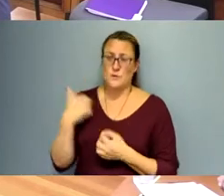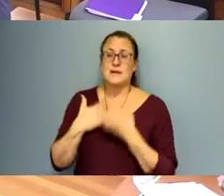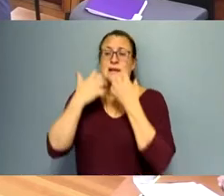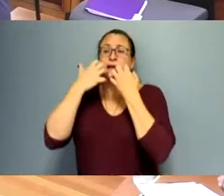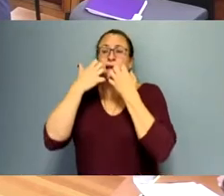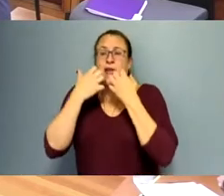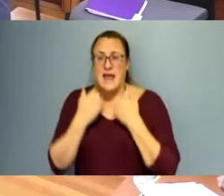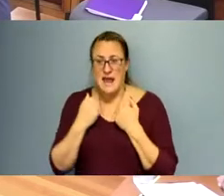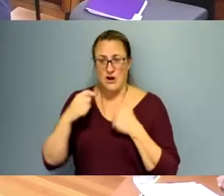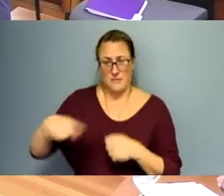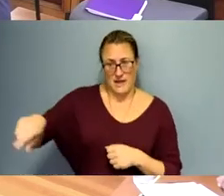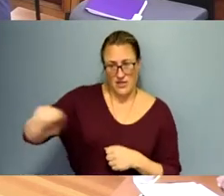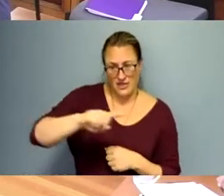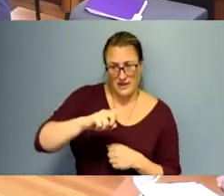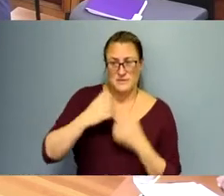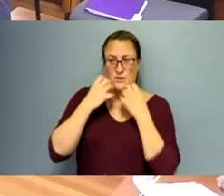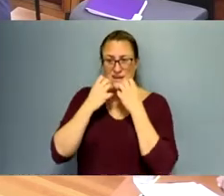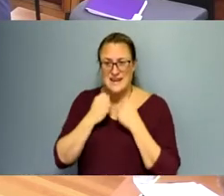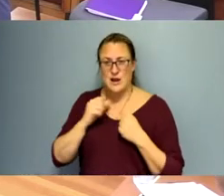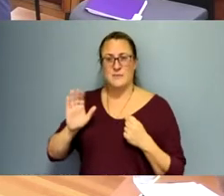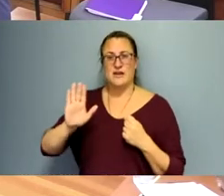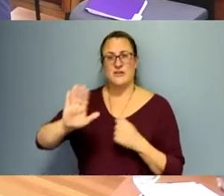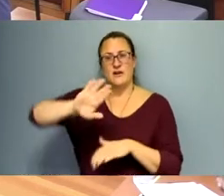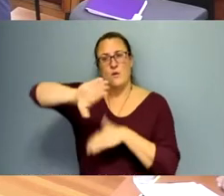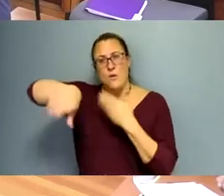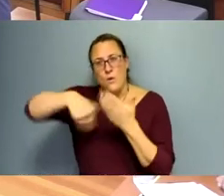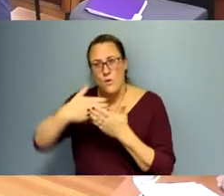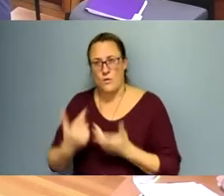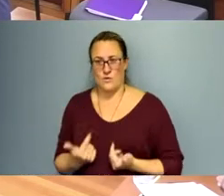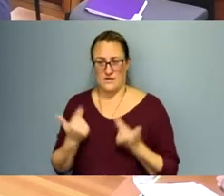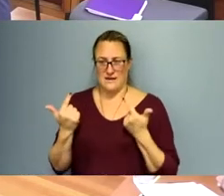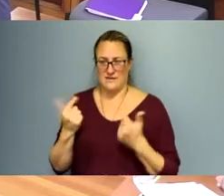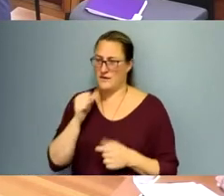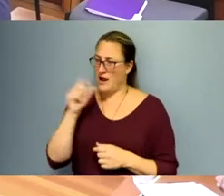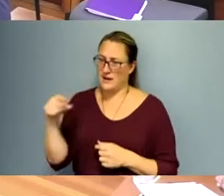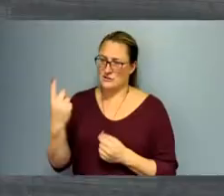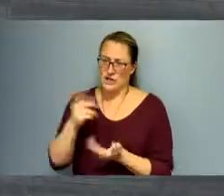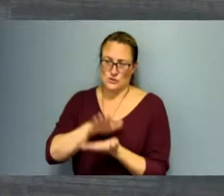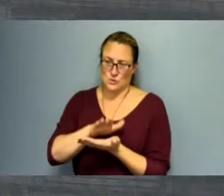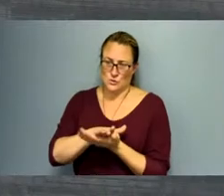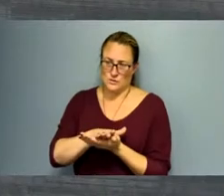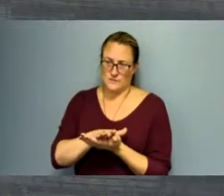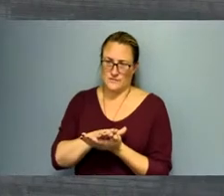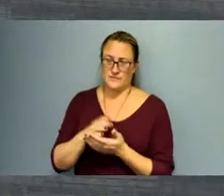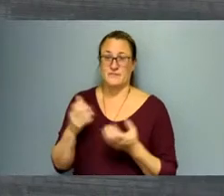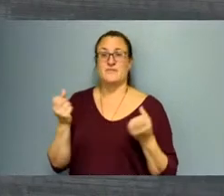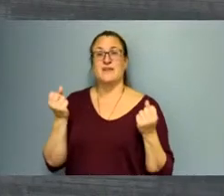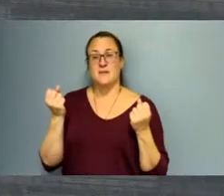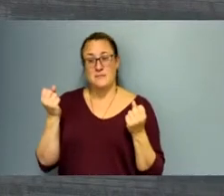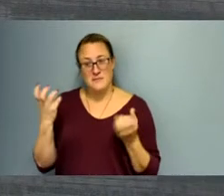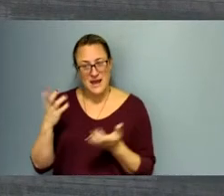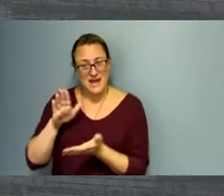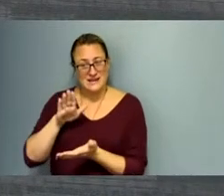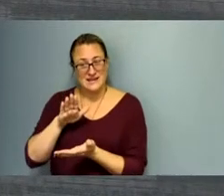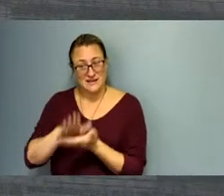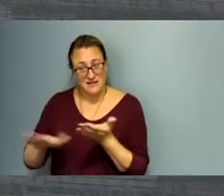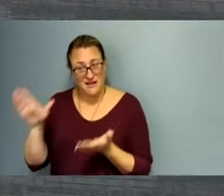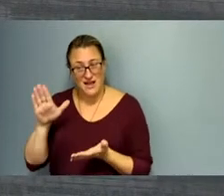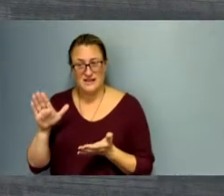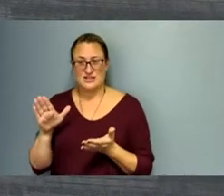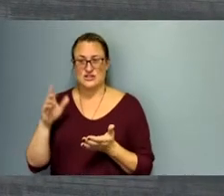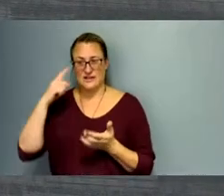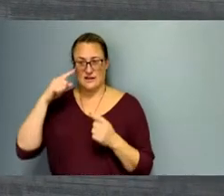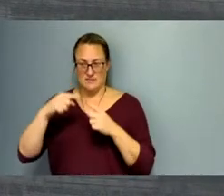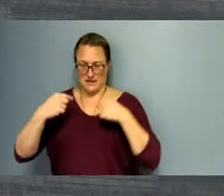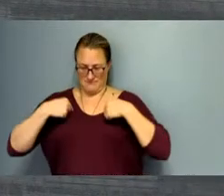care about their entire lives. Many institutions get it wrong because we only are concerned about what's in it for